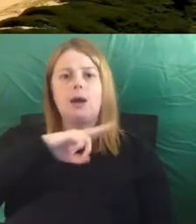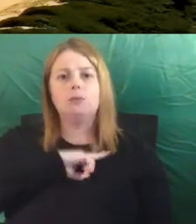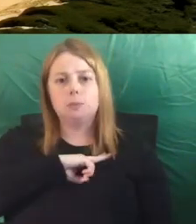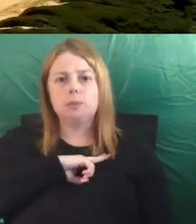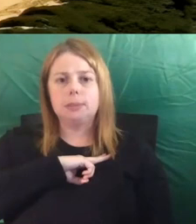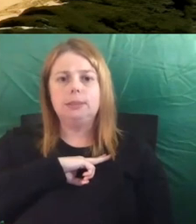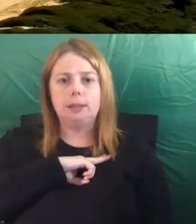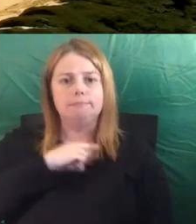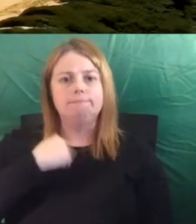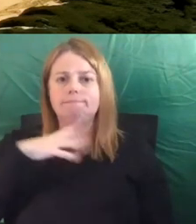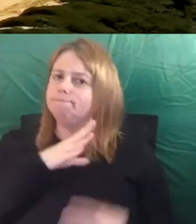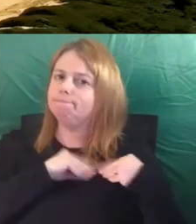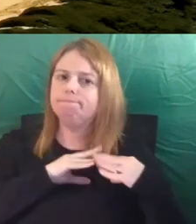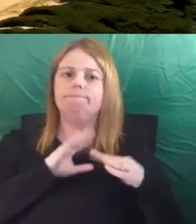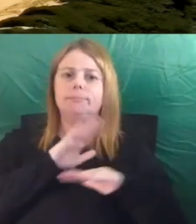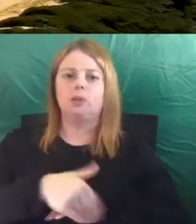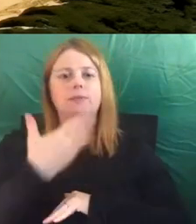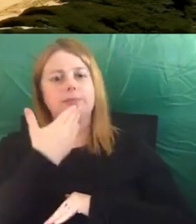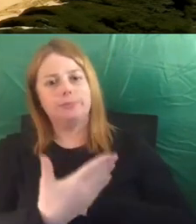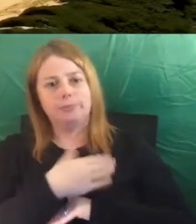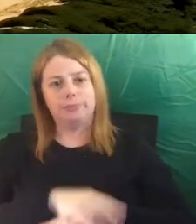passionate about. Thanks, Joanna.